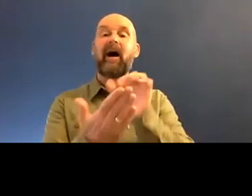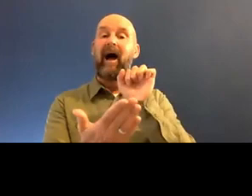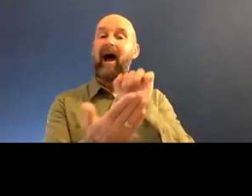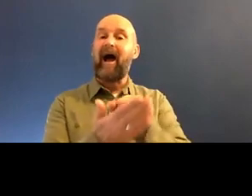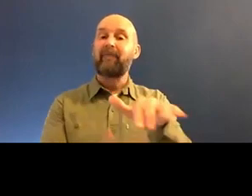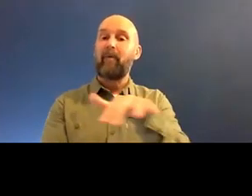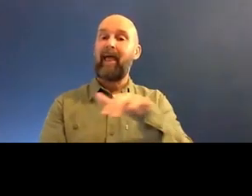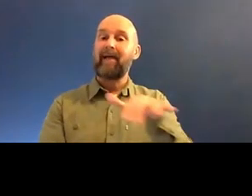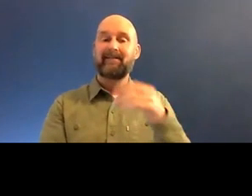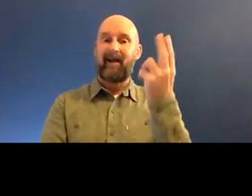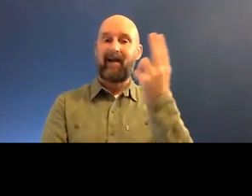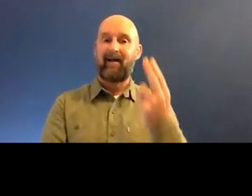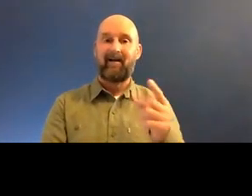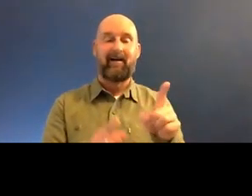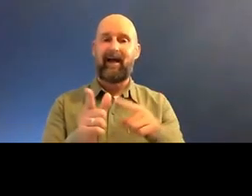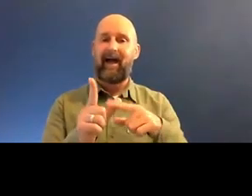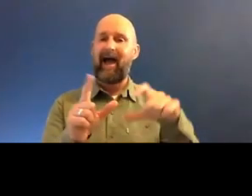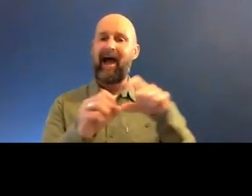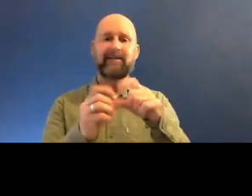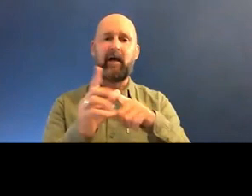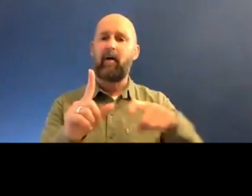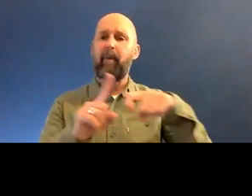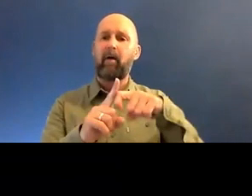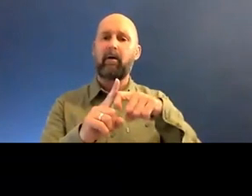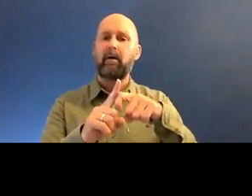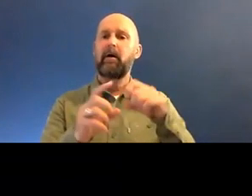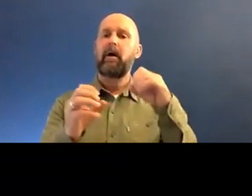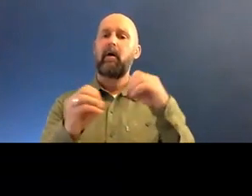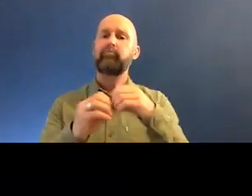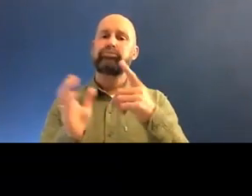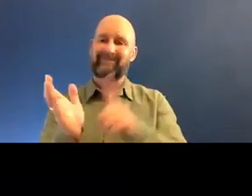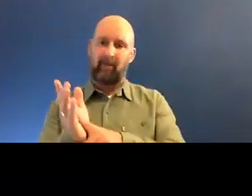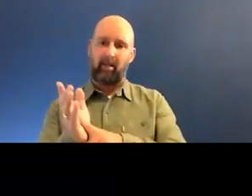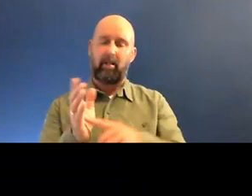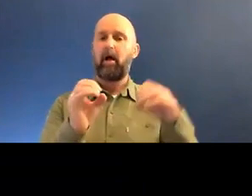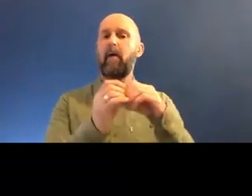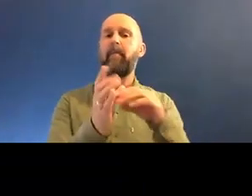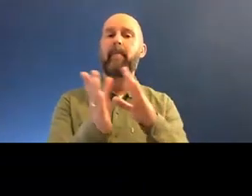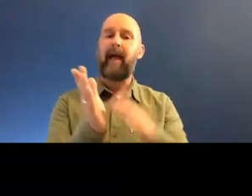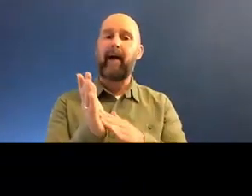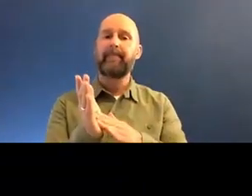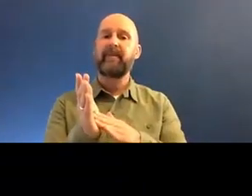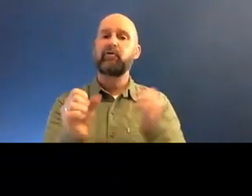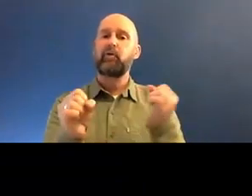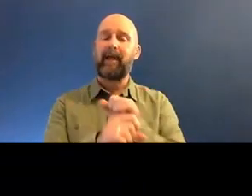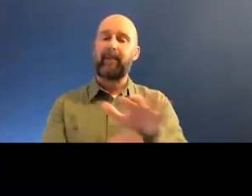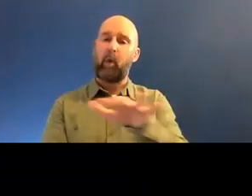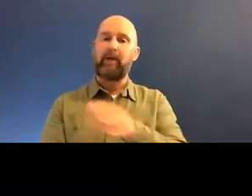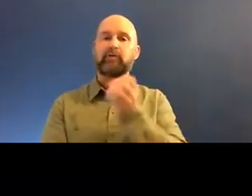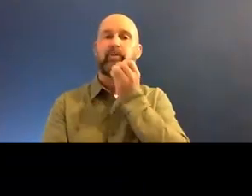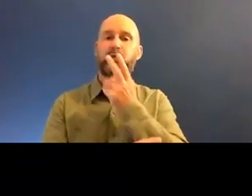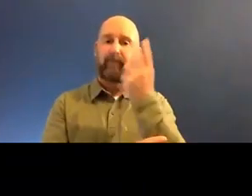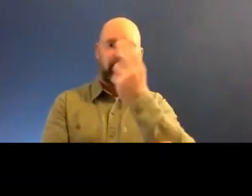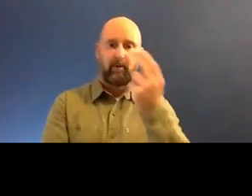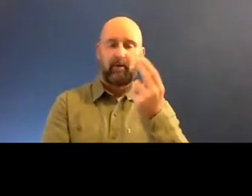people like Adblock Bristol and Adblock Bromagam to beautify those locations. And basically, another project is